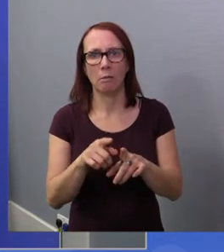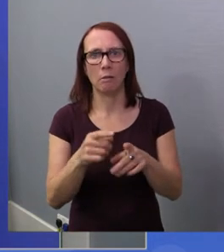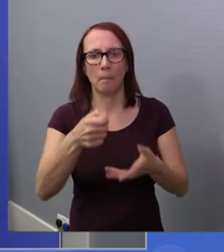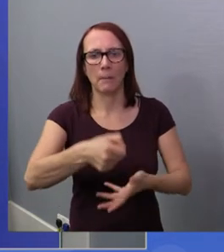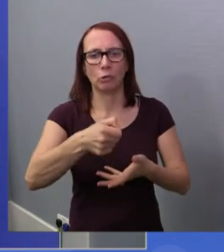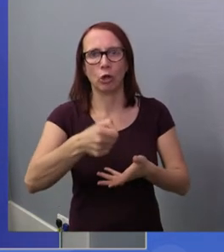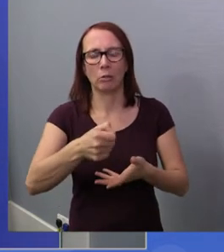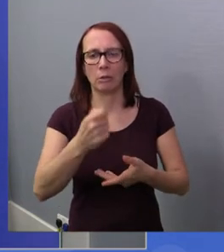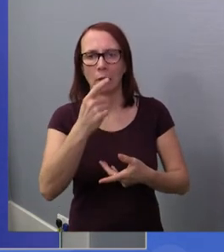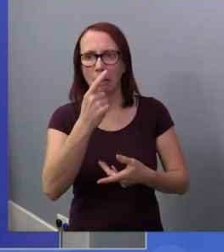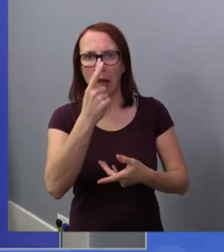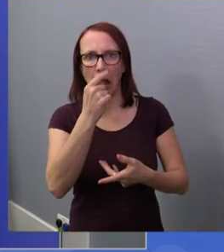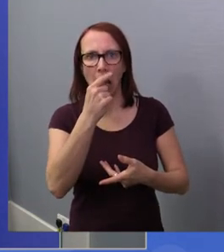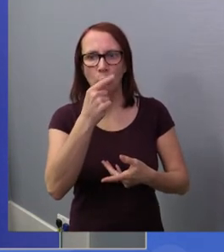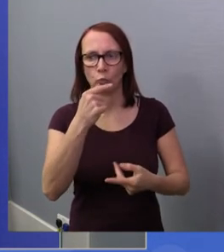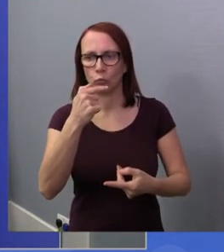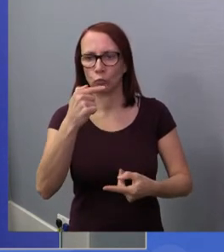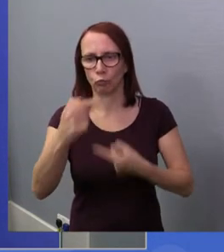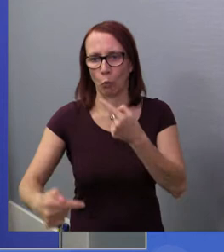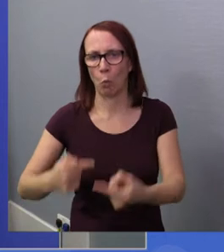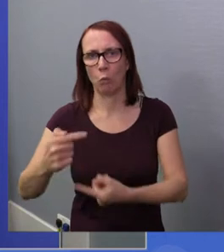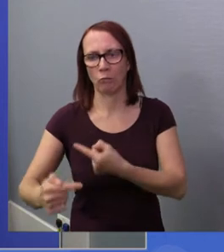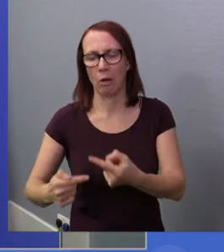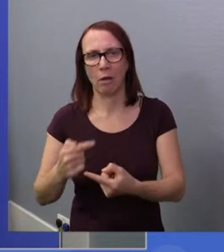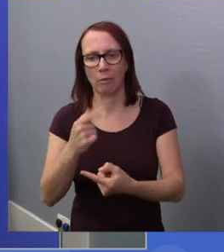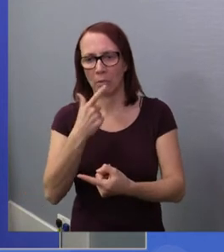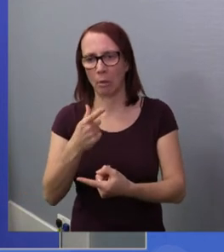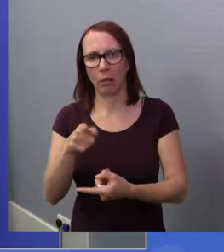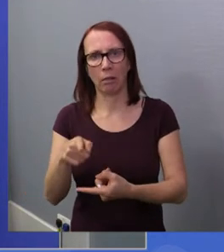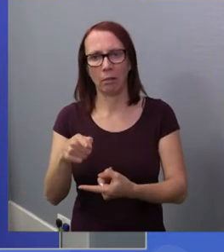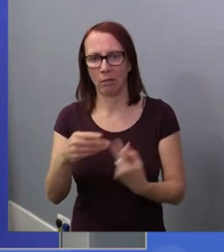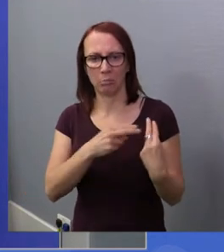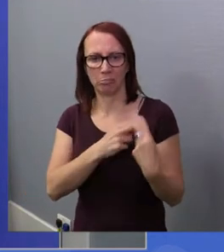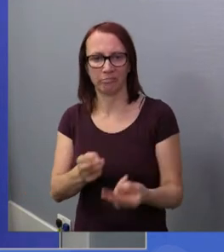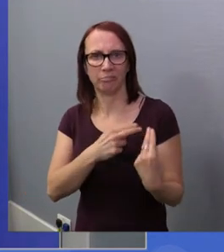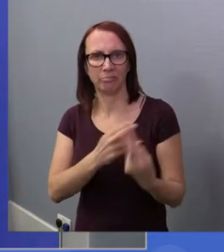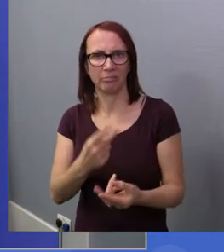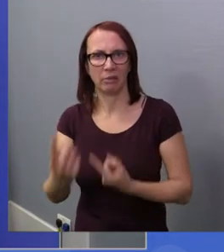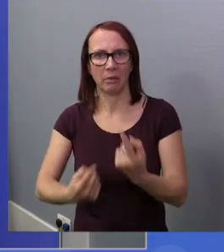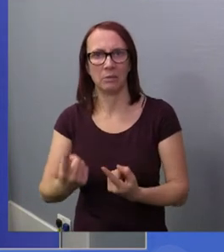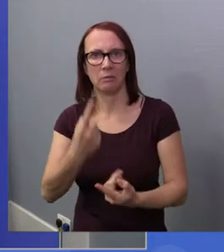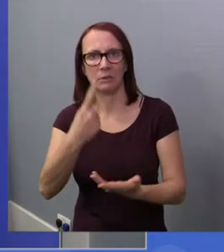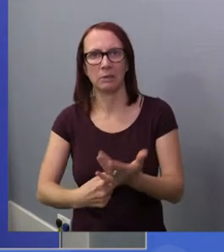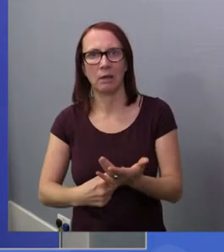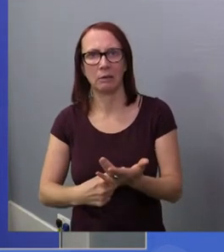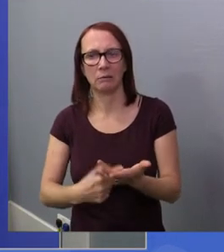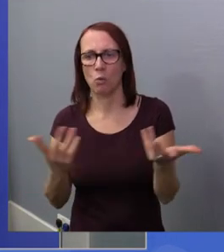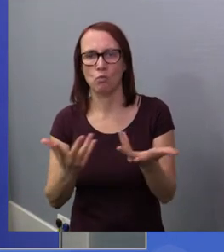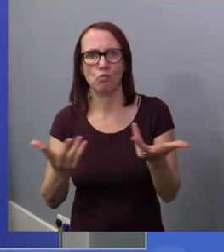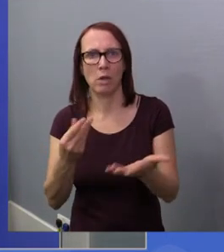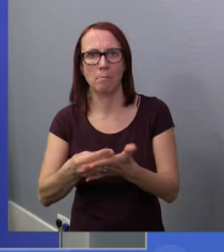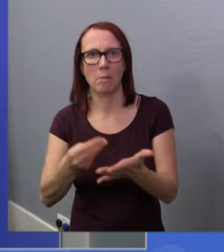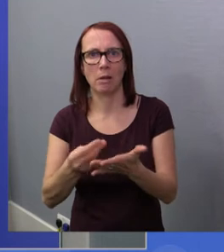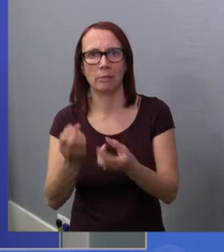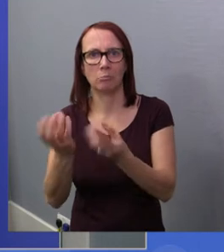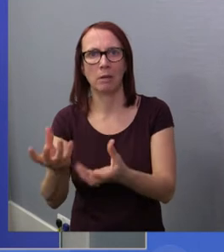budget to the people directly affected and are best placed to decide where the money should